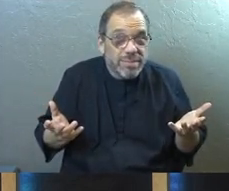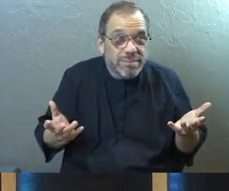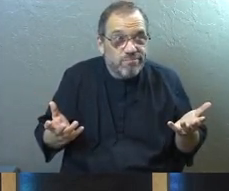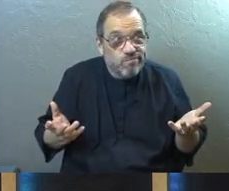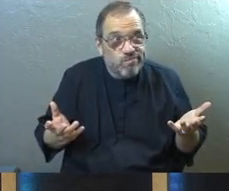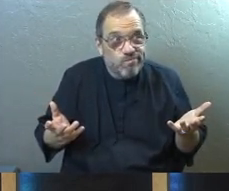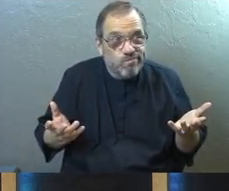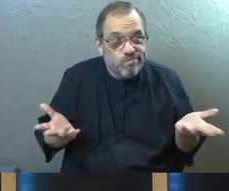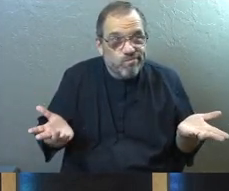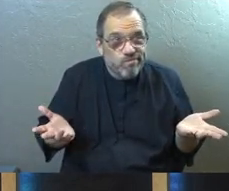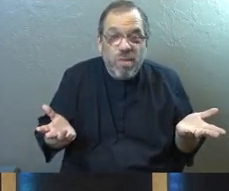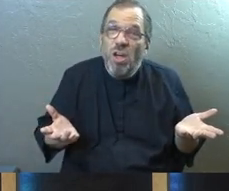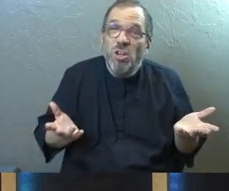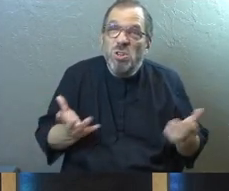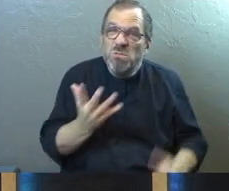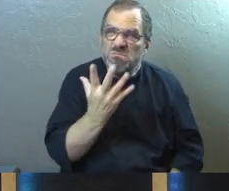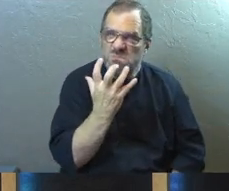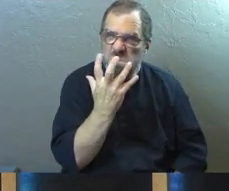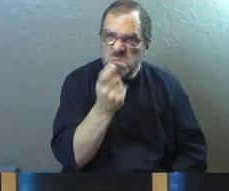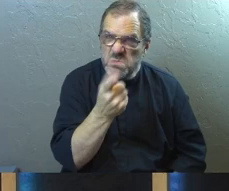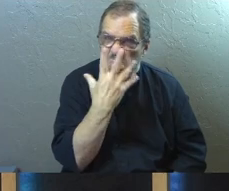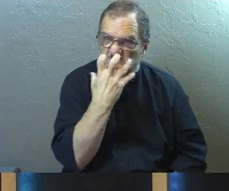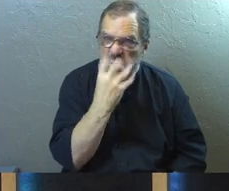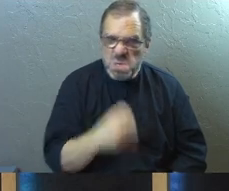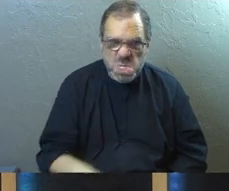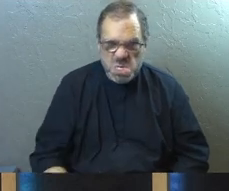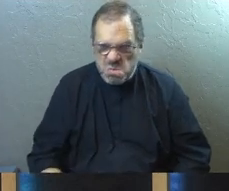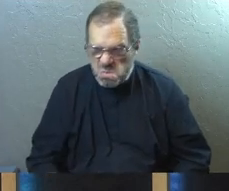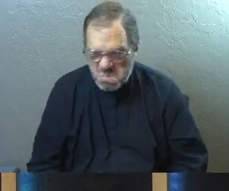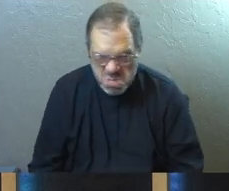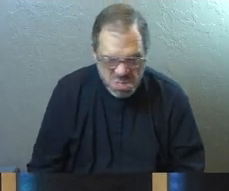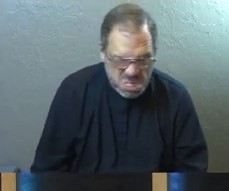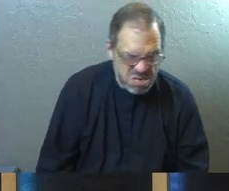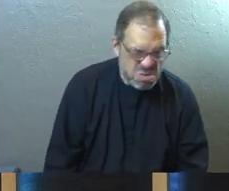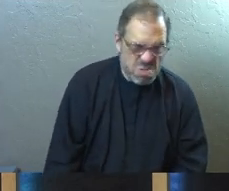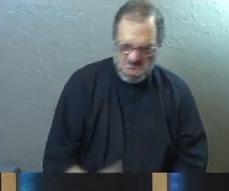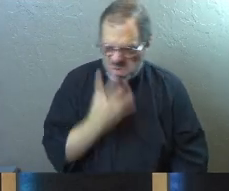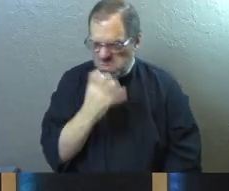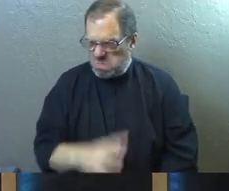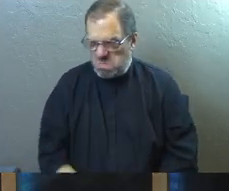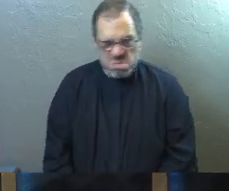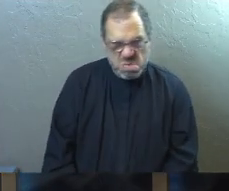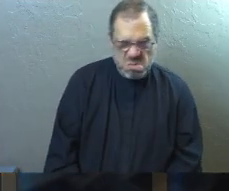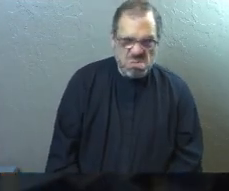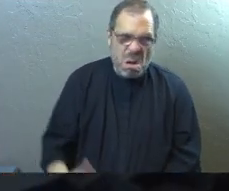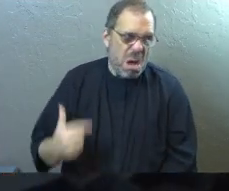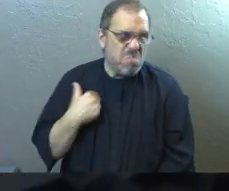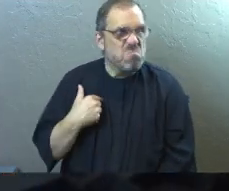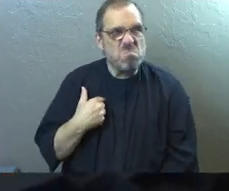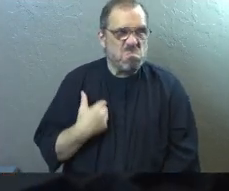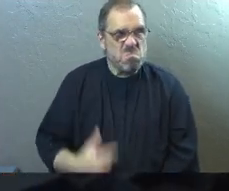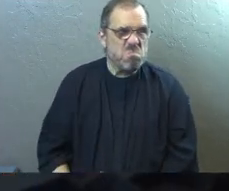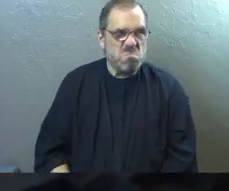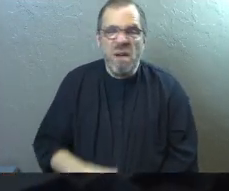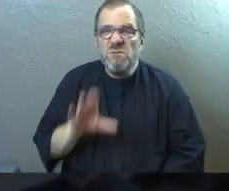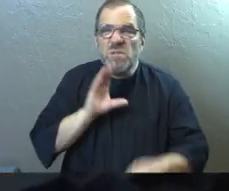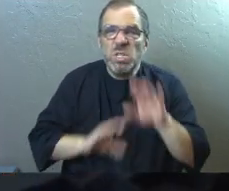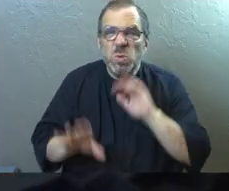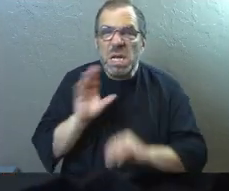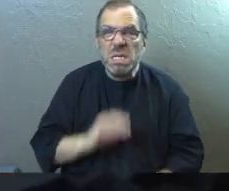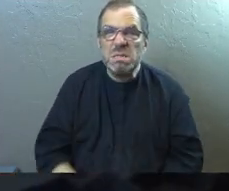It's kind of like when you're angry and you say, I'm not angry. I'm just frustrated.